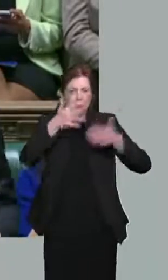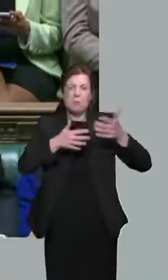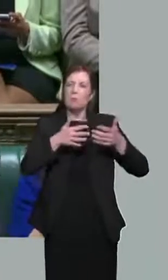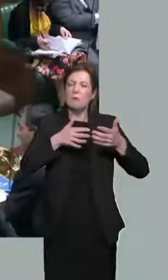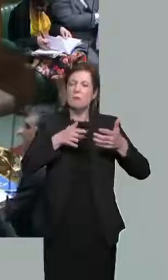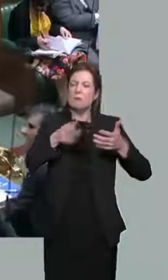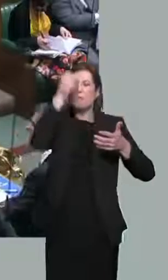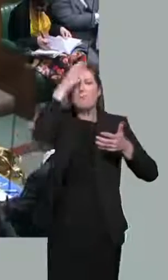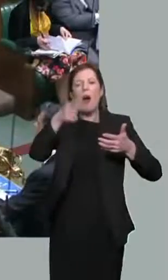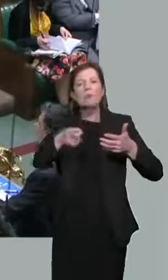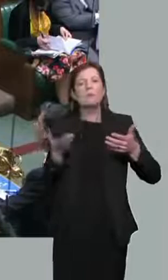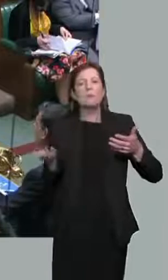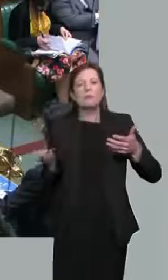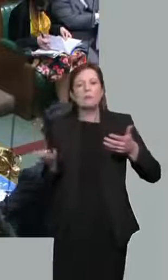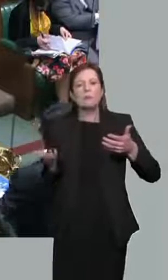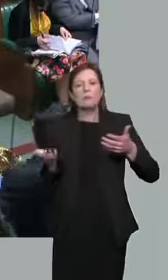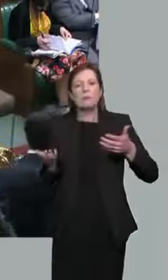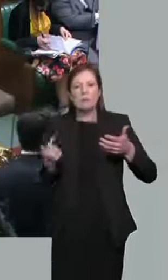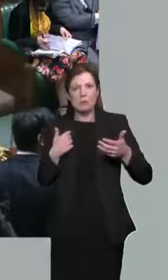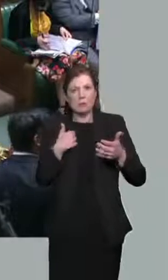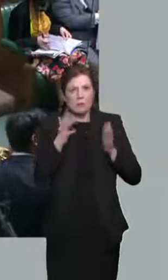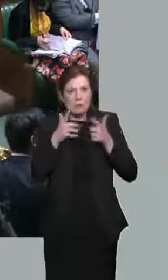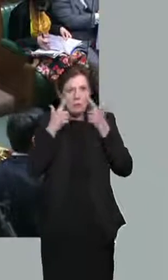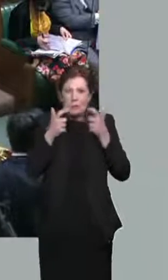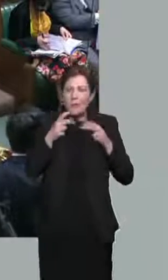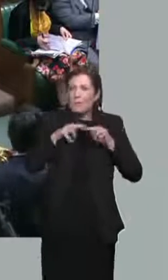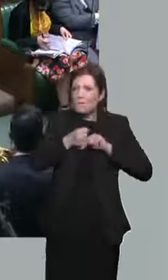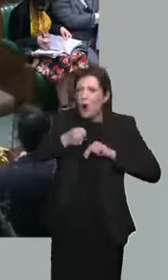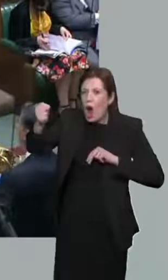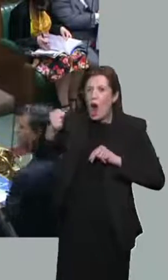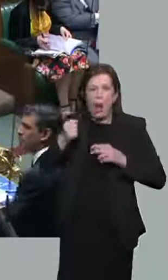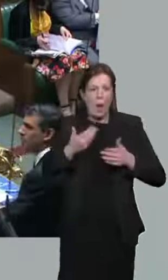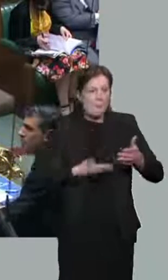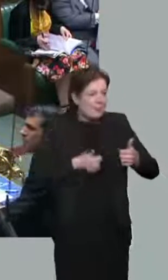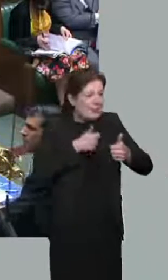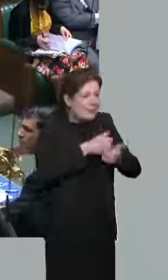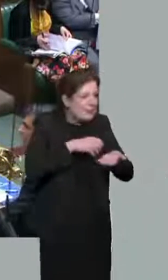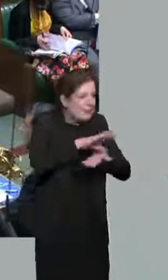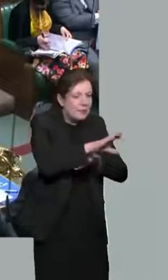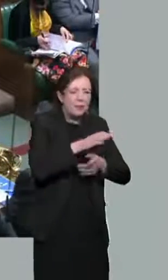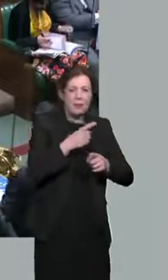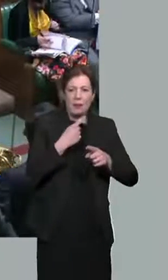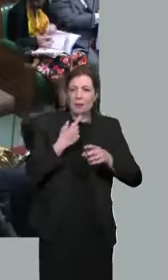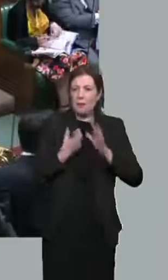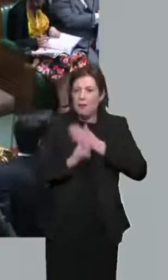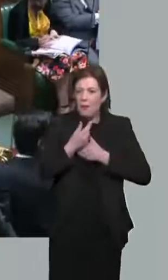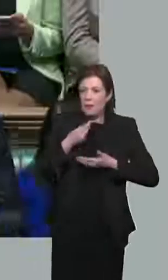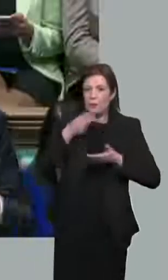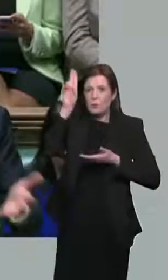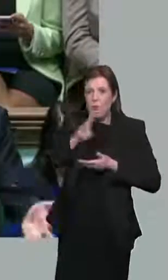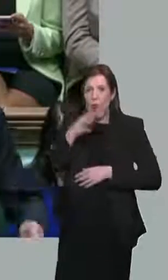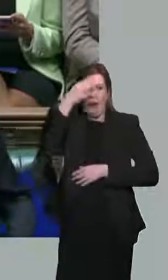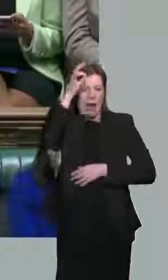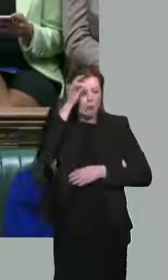happened. It sounded as if we did not need to do things like furlough or support businesses and provide emergency funding to schools, the